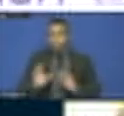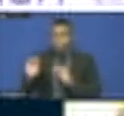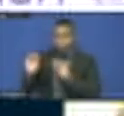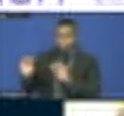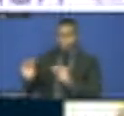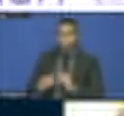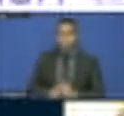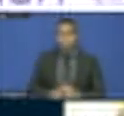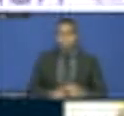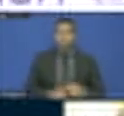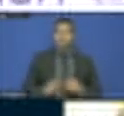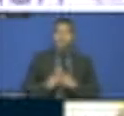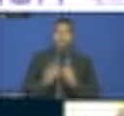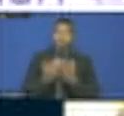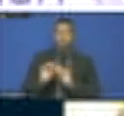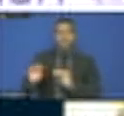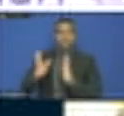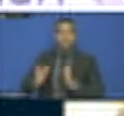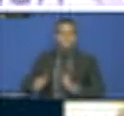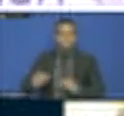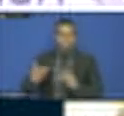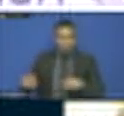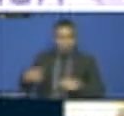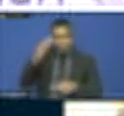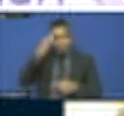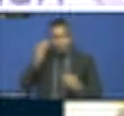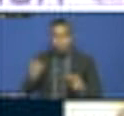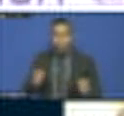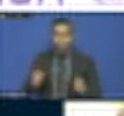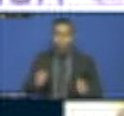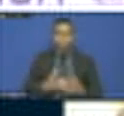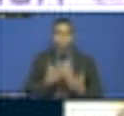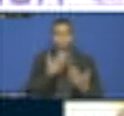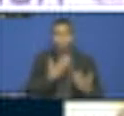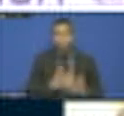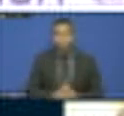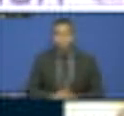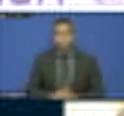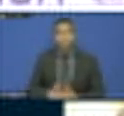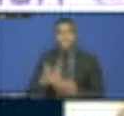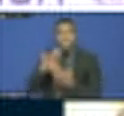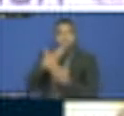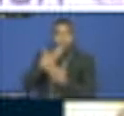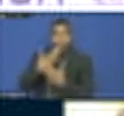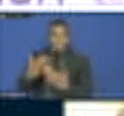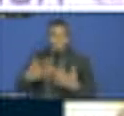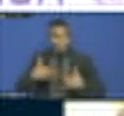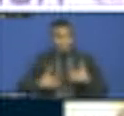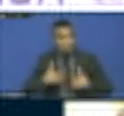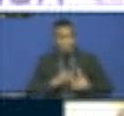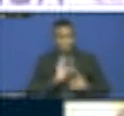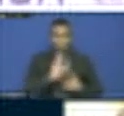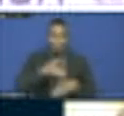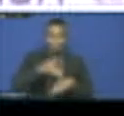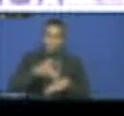Thank you so much. It's really interesting, again, to hear from you because you speak the reality and you speak to the issues that you're handling on a day-to-day basis.